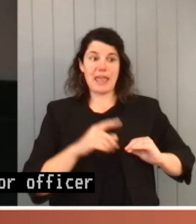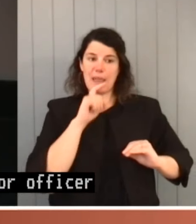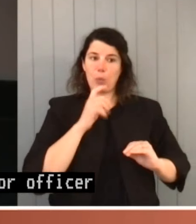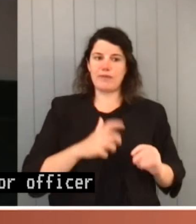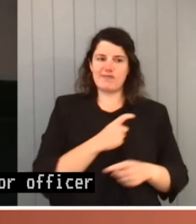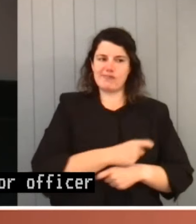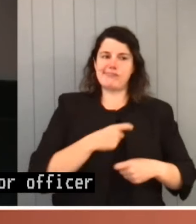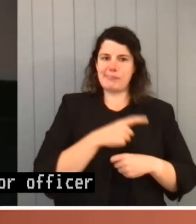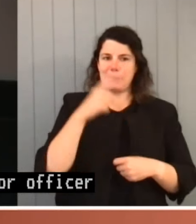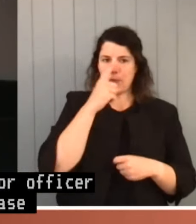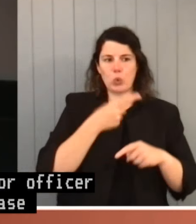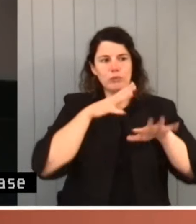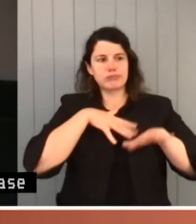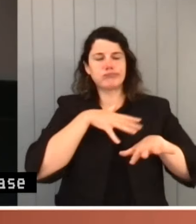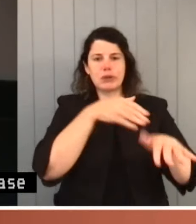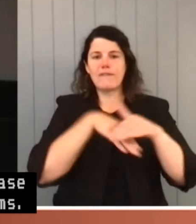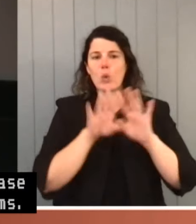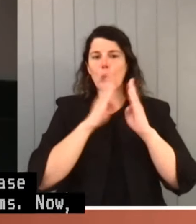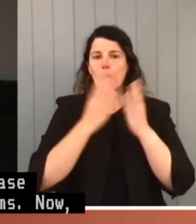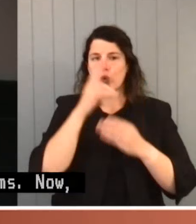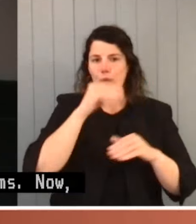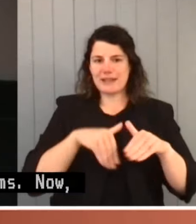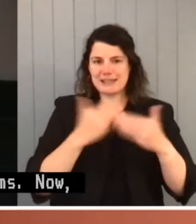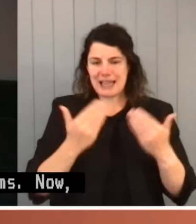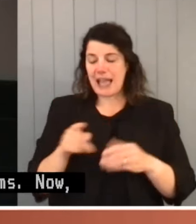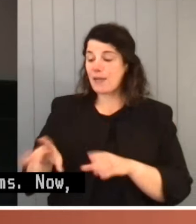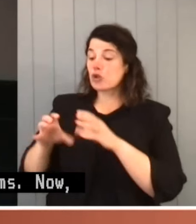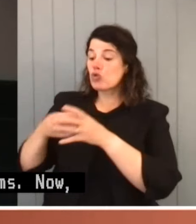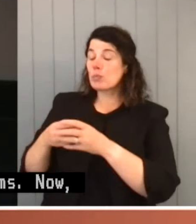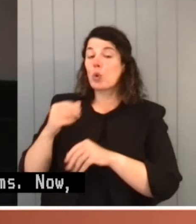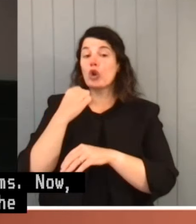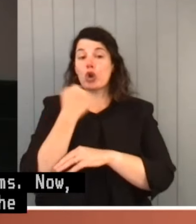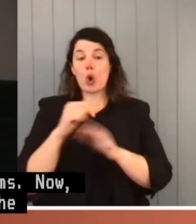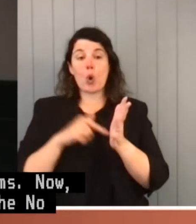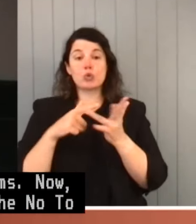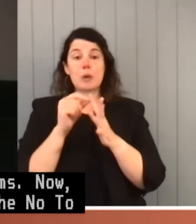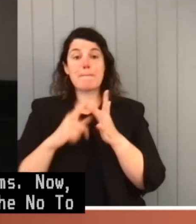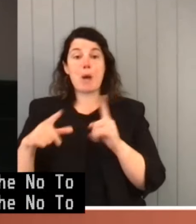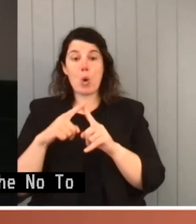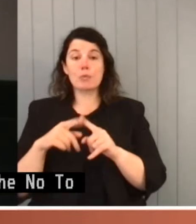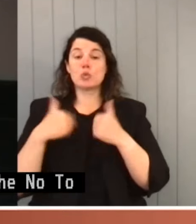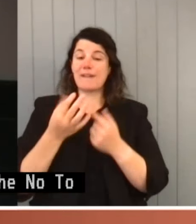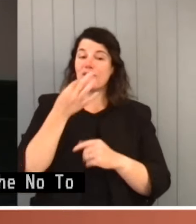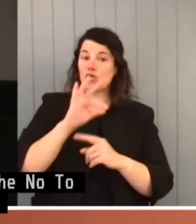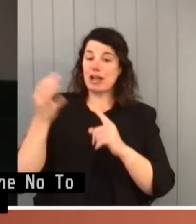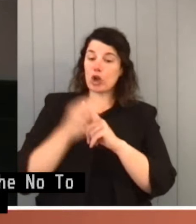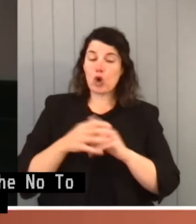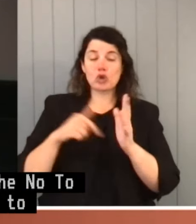Now, there was a bunch called the No to Pope Coalition that wanted to distribute free condoms and generally annoy pilgrims.